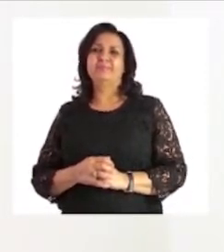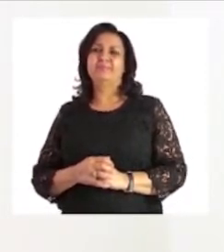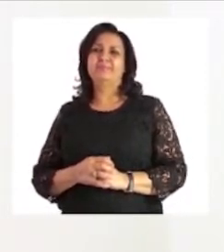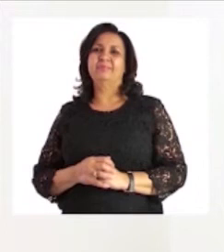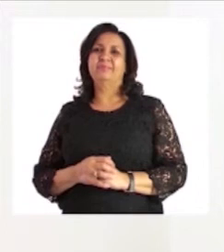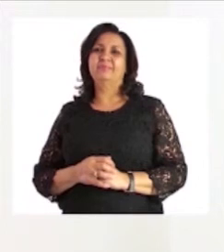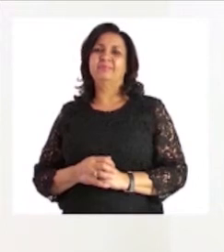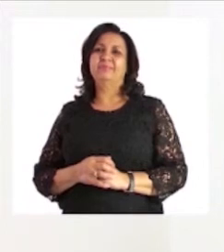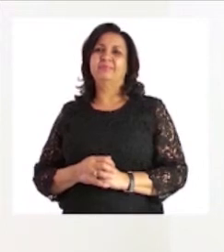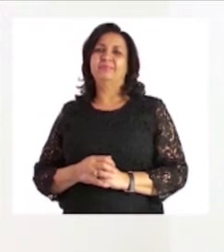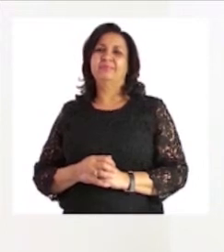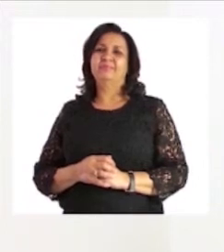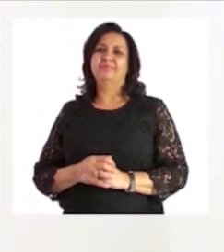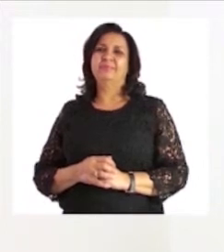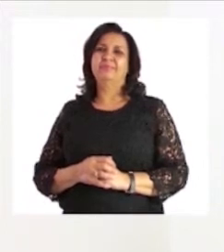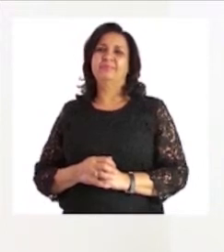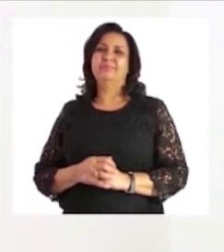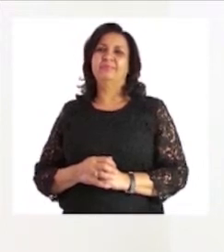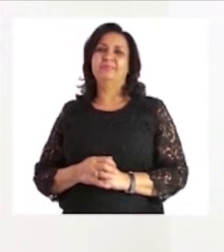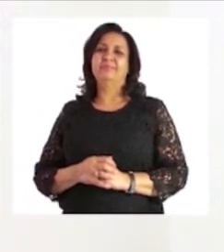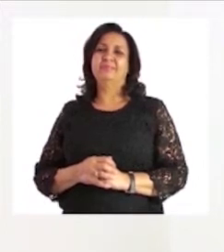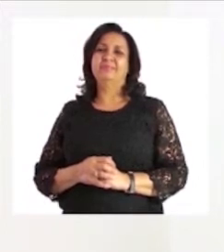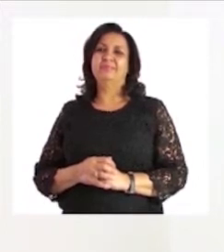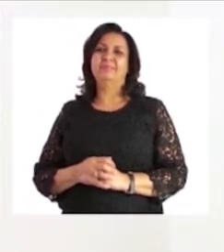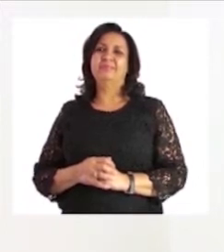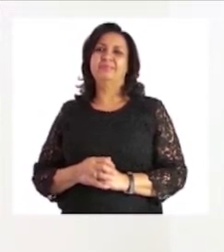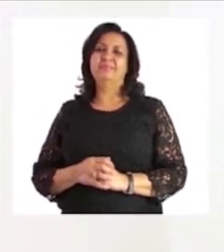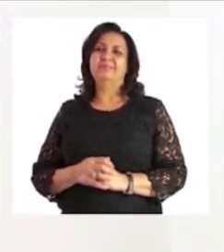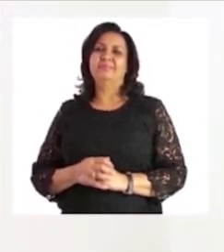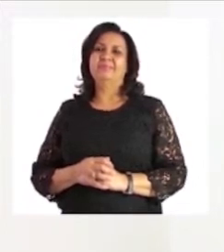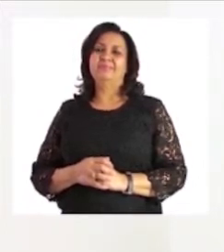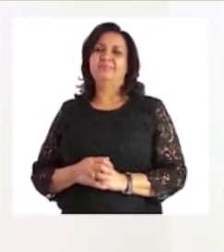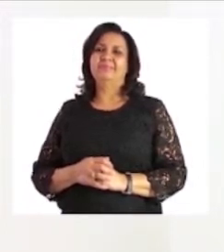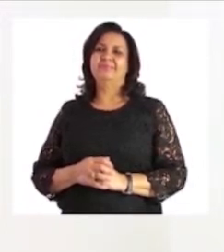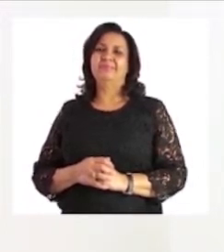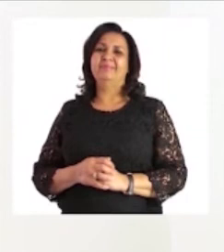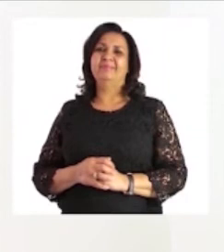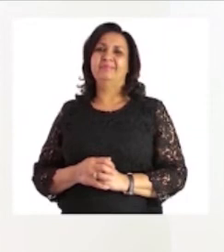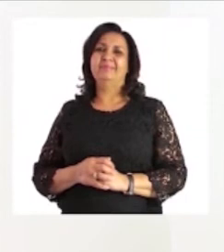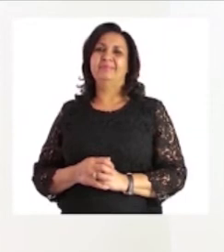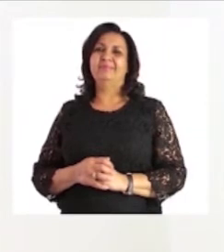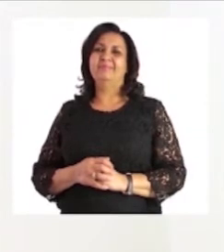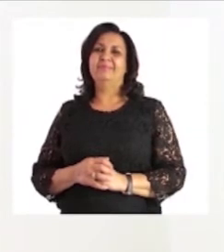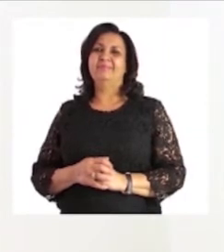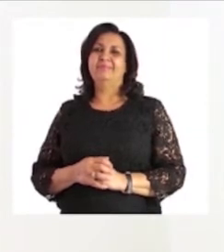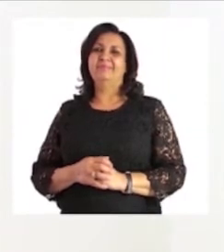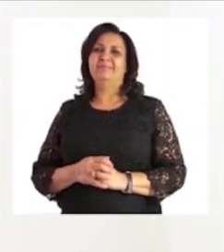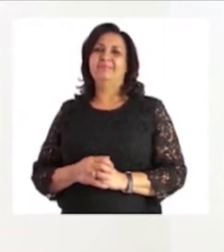Big square. She's doing it so carefully. I like that.